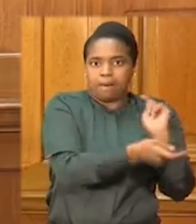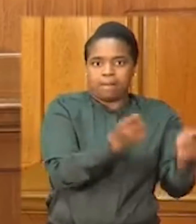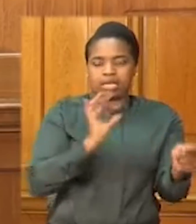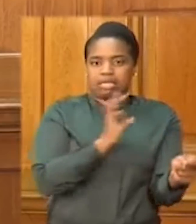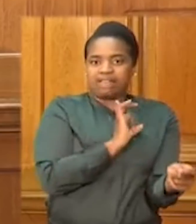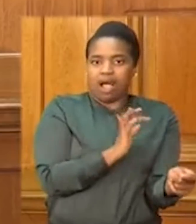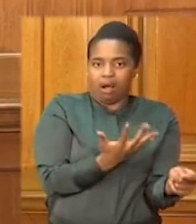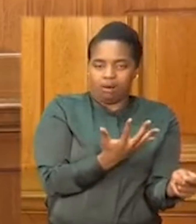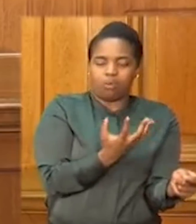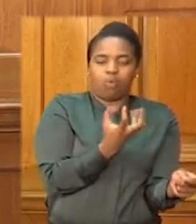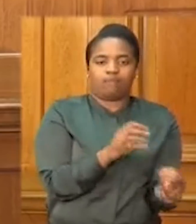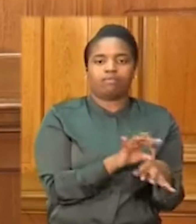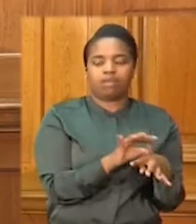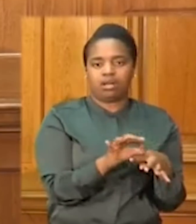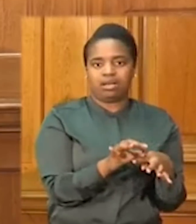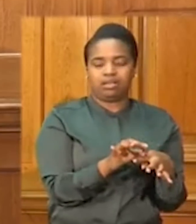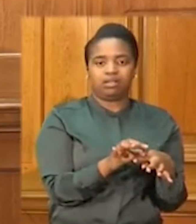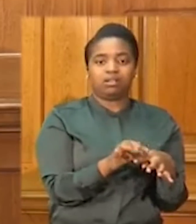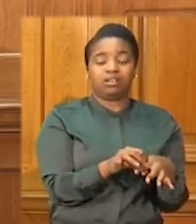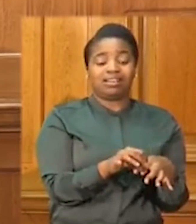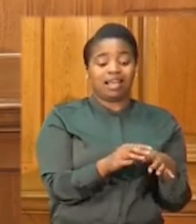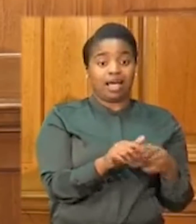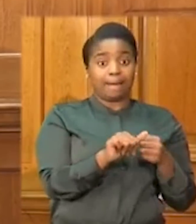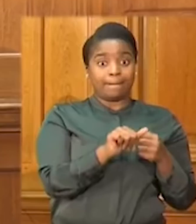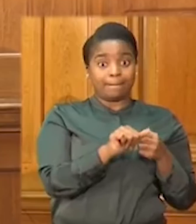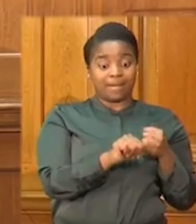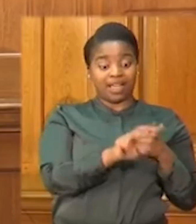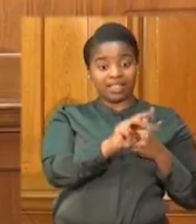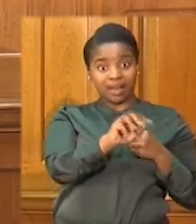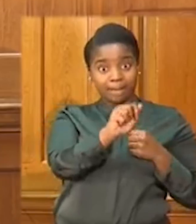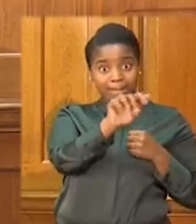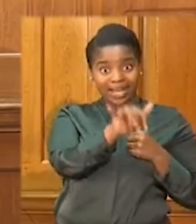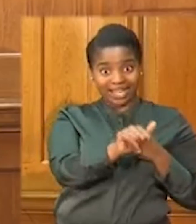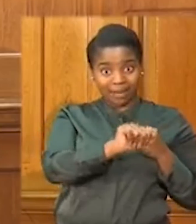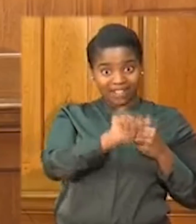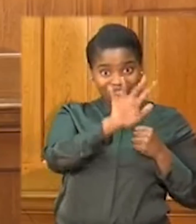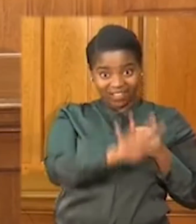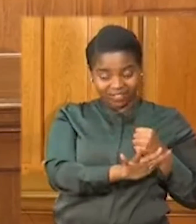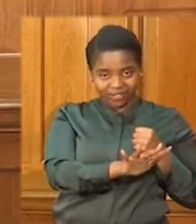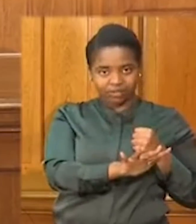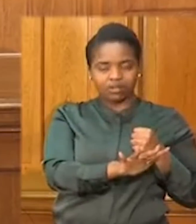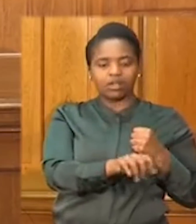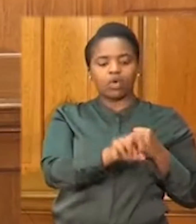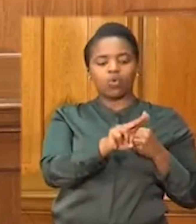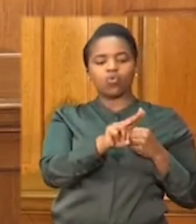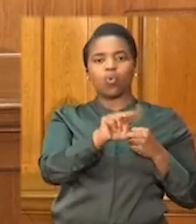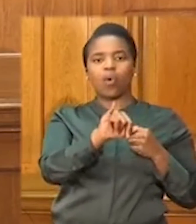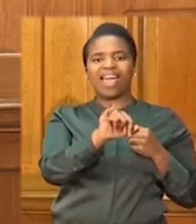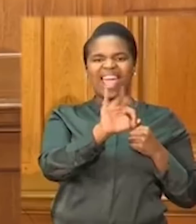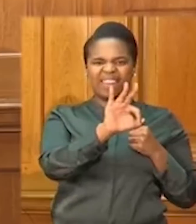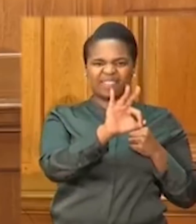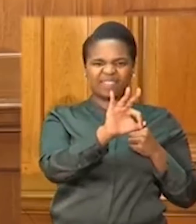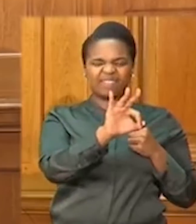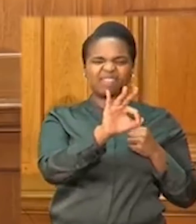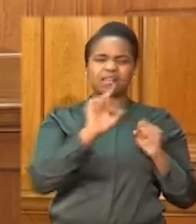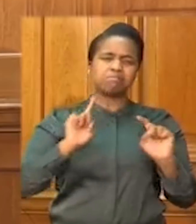May, the UIF's special COVID-19 benefit has already